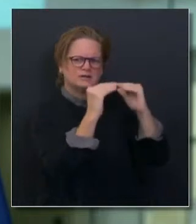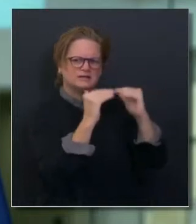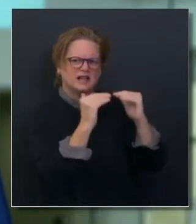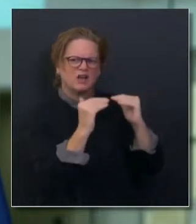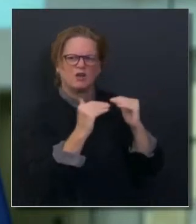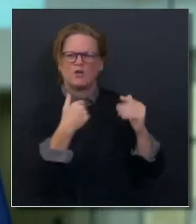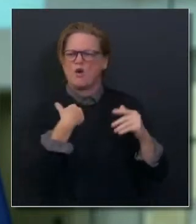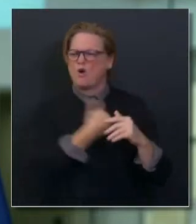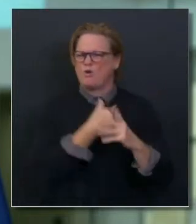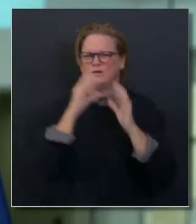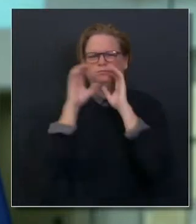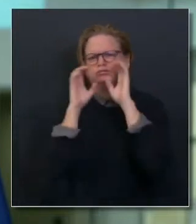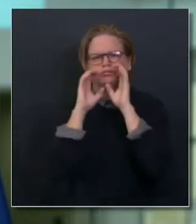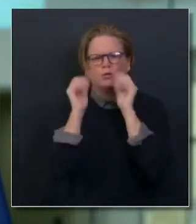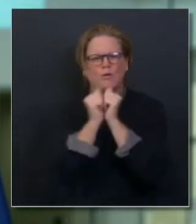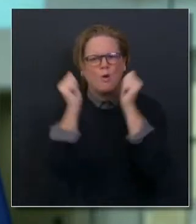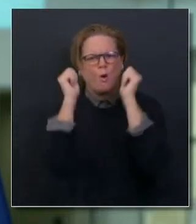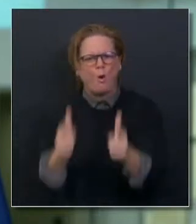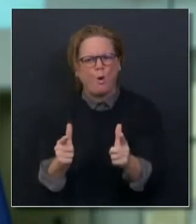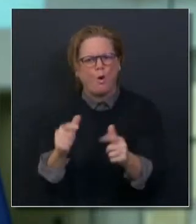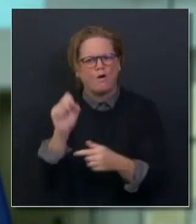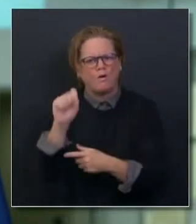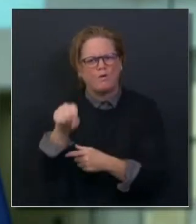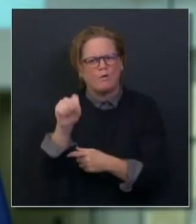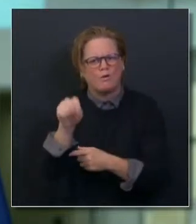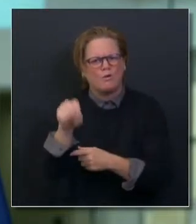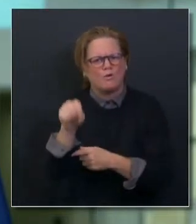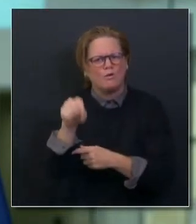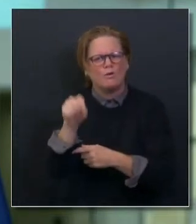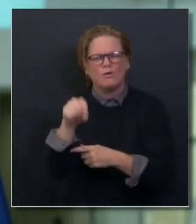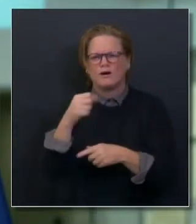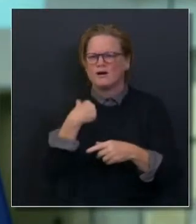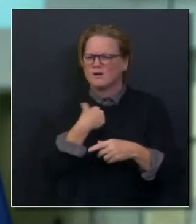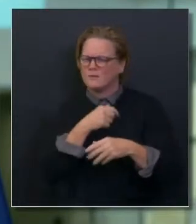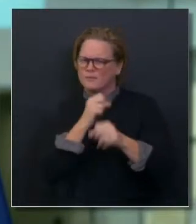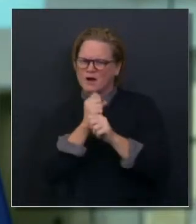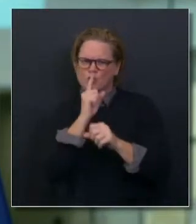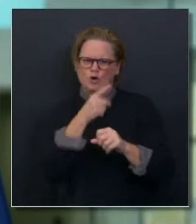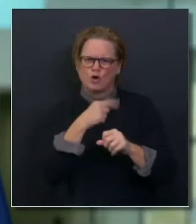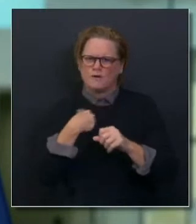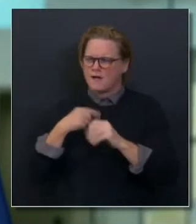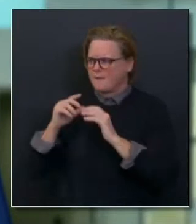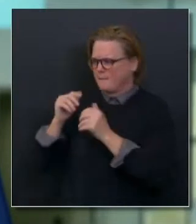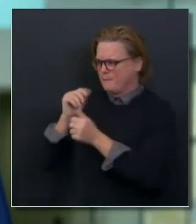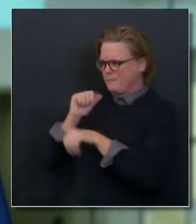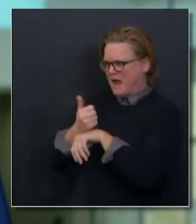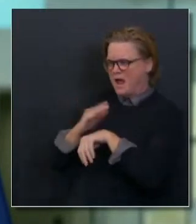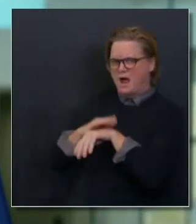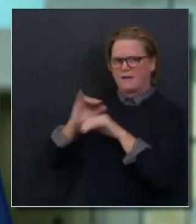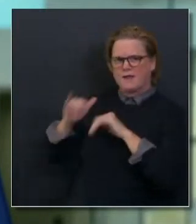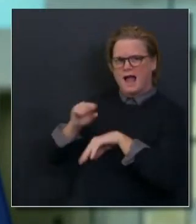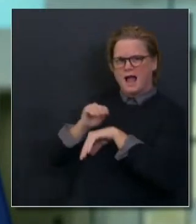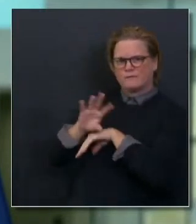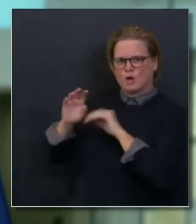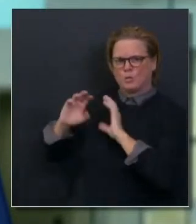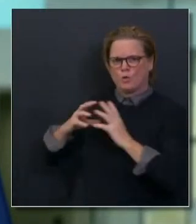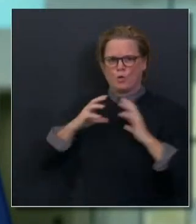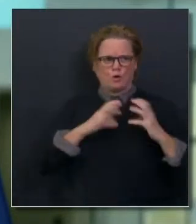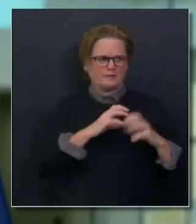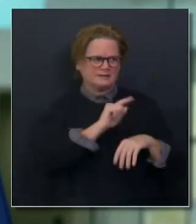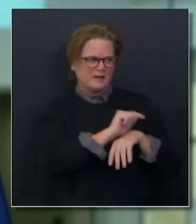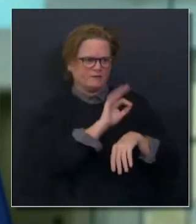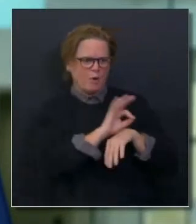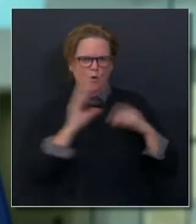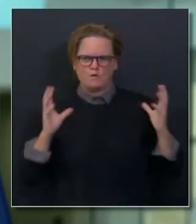are happening, follows exactly this set of priorities that's set by these groups that the governor has described. And